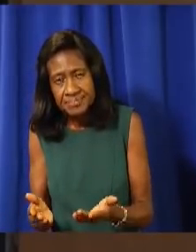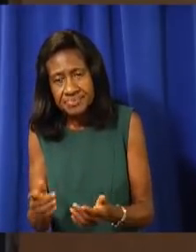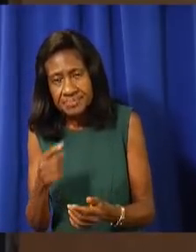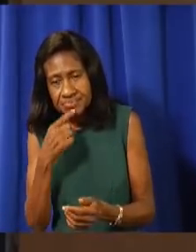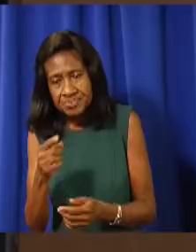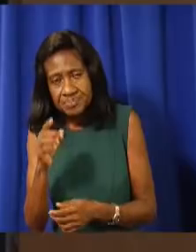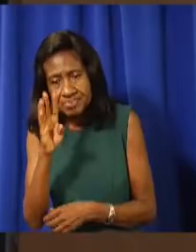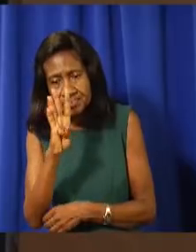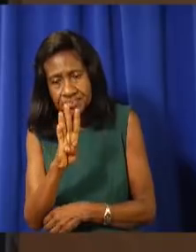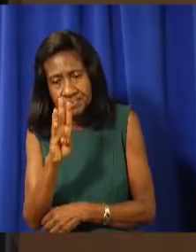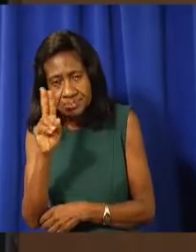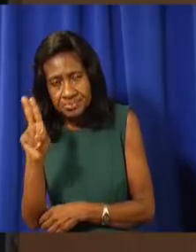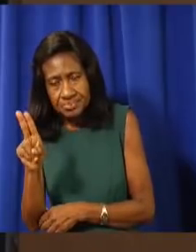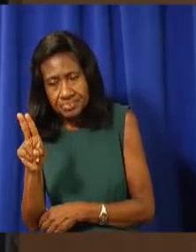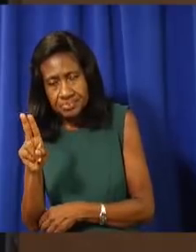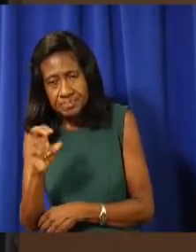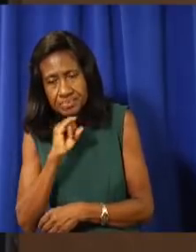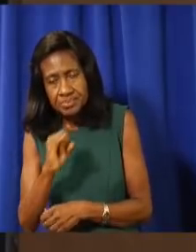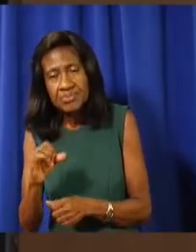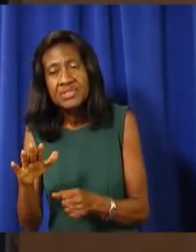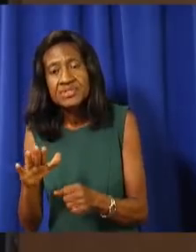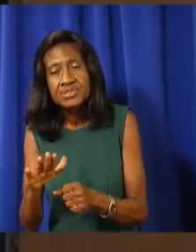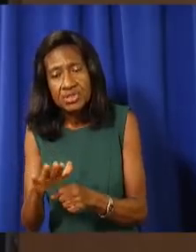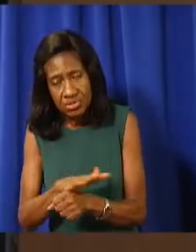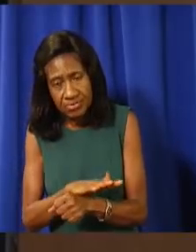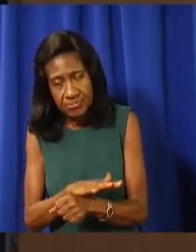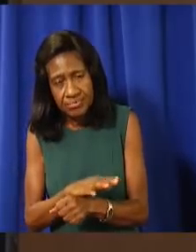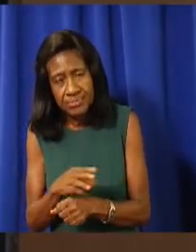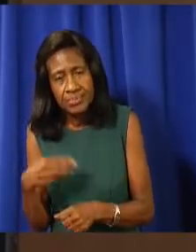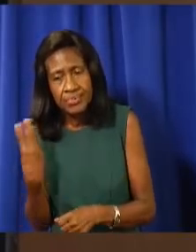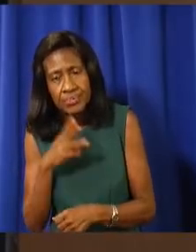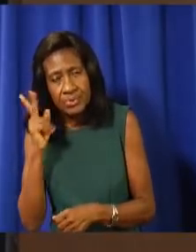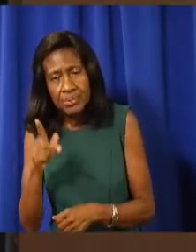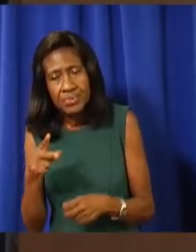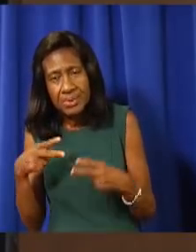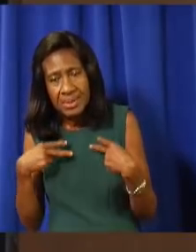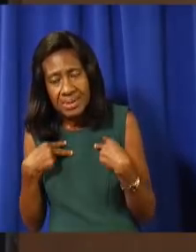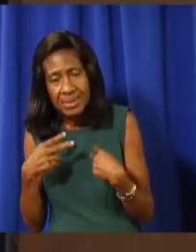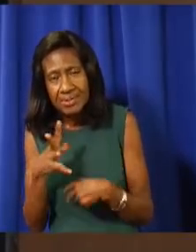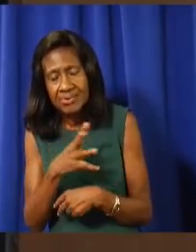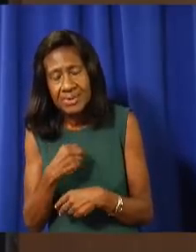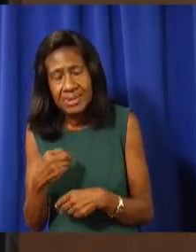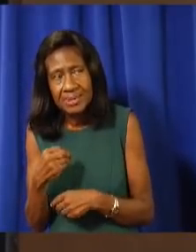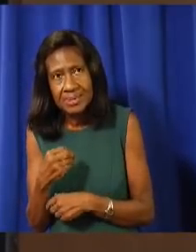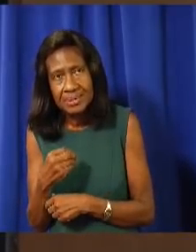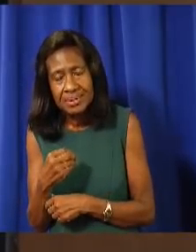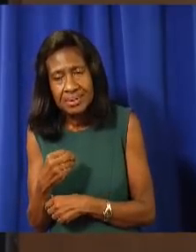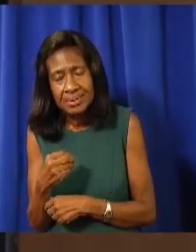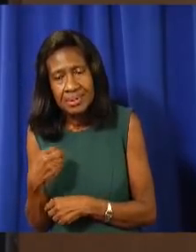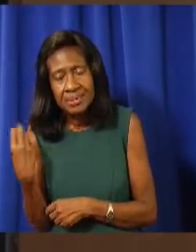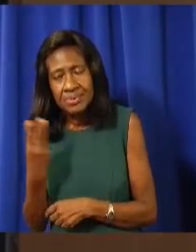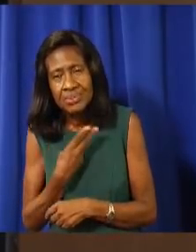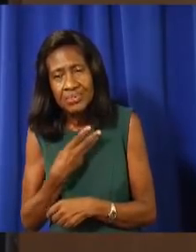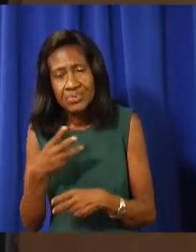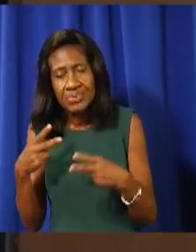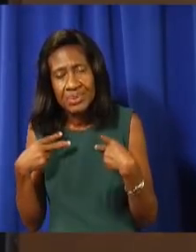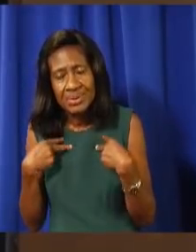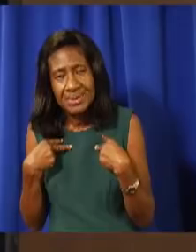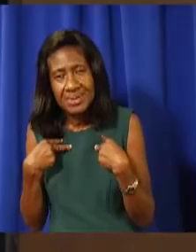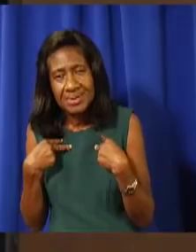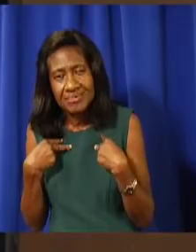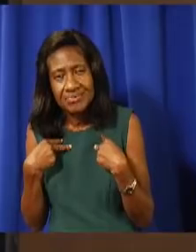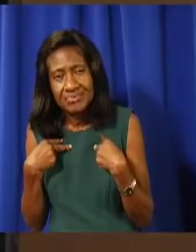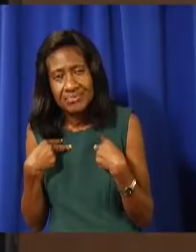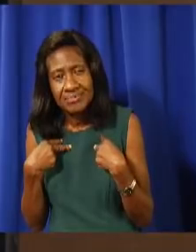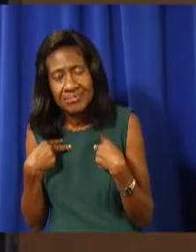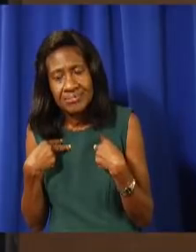ventilator is enough. We will have, and we have the connection with other facilities around the world, and